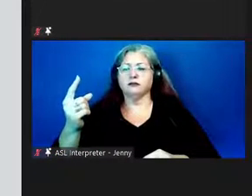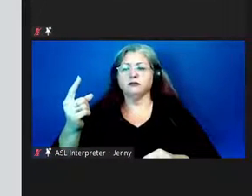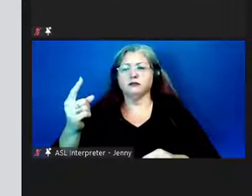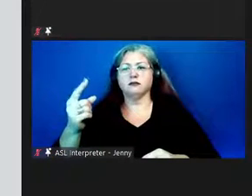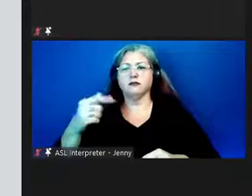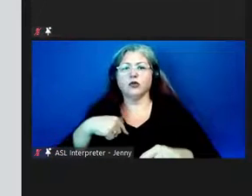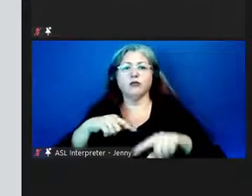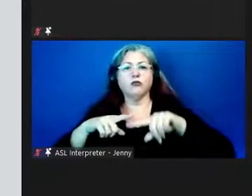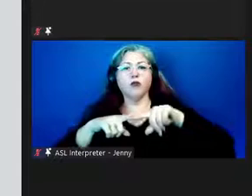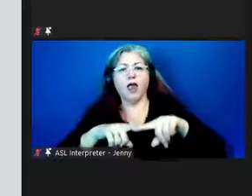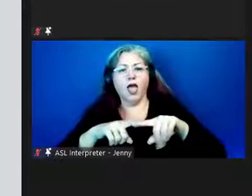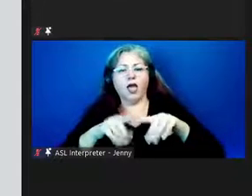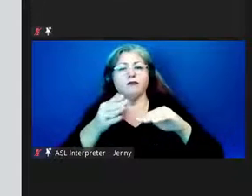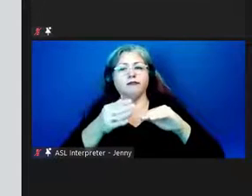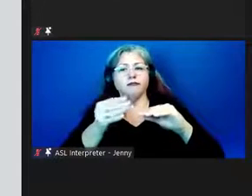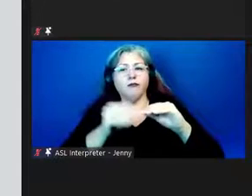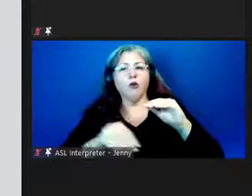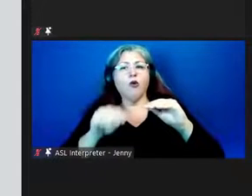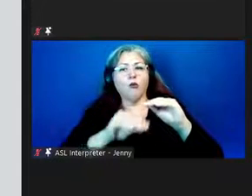rely more and more on